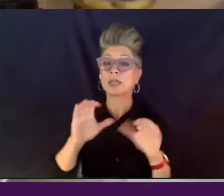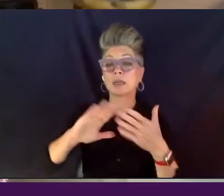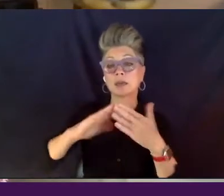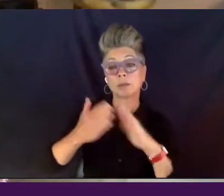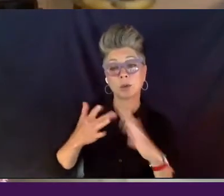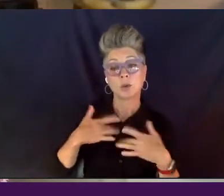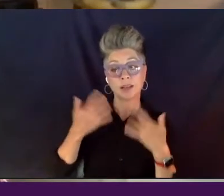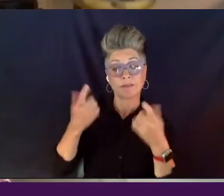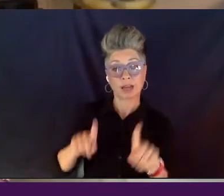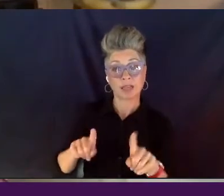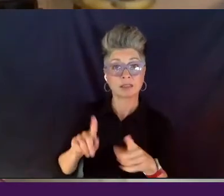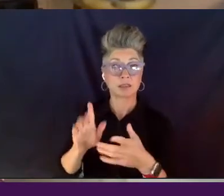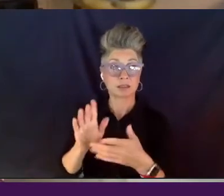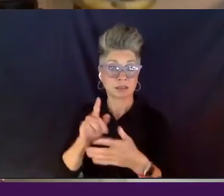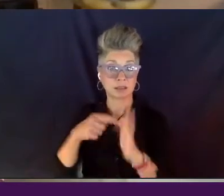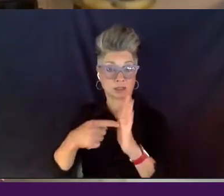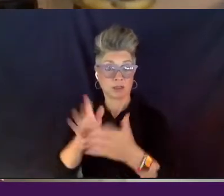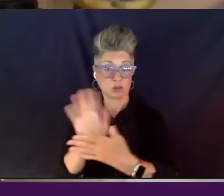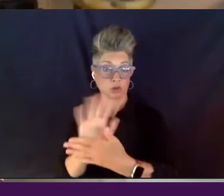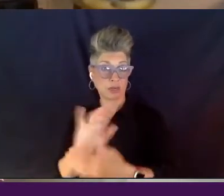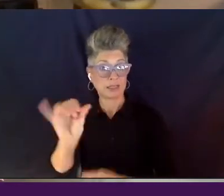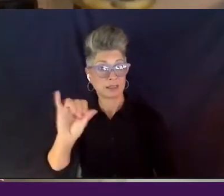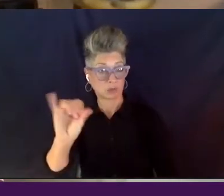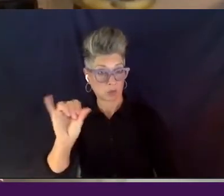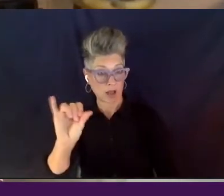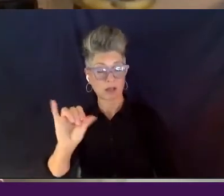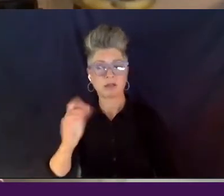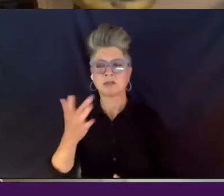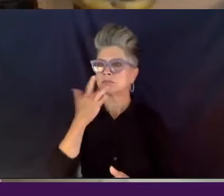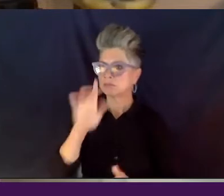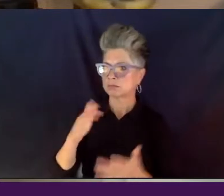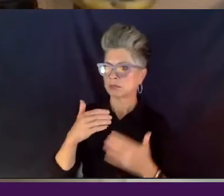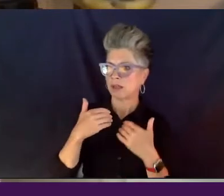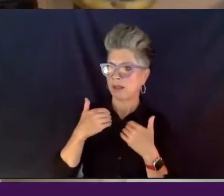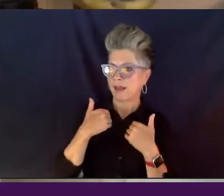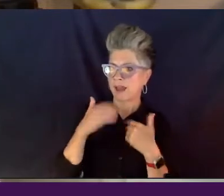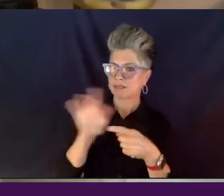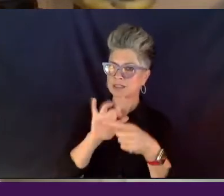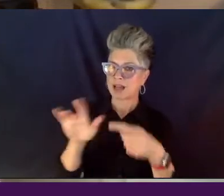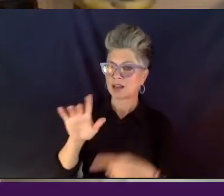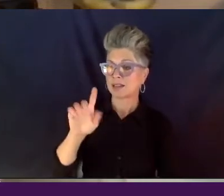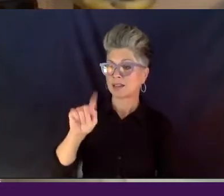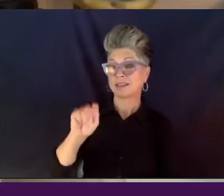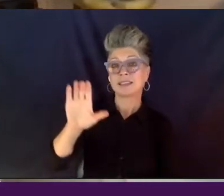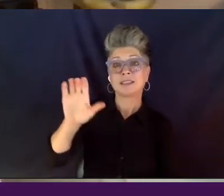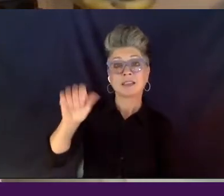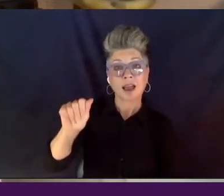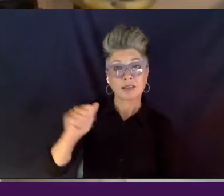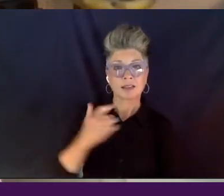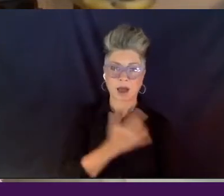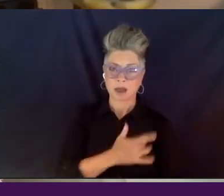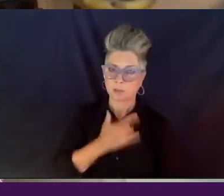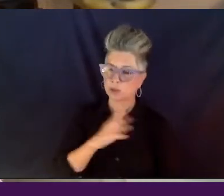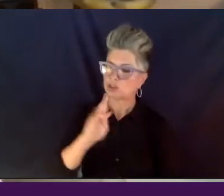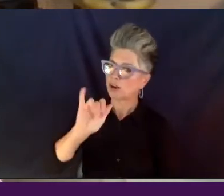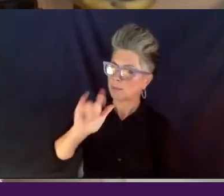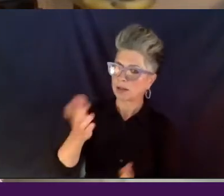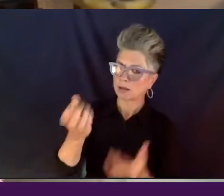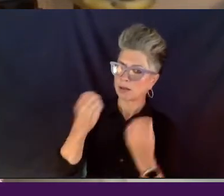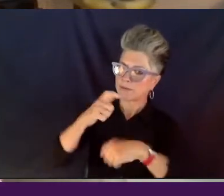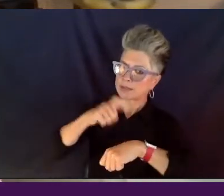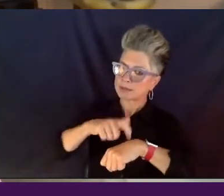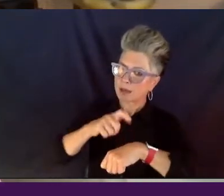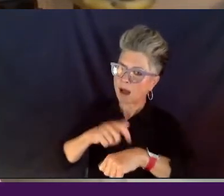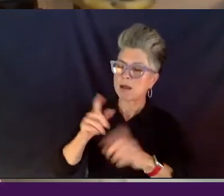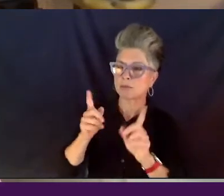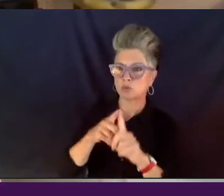the, uh, PBS. We were fortunate to have a slot at the TCAs, which I appreciate Michael gave us a slot, you know, to really promote in